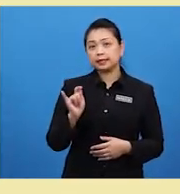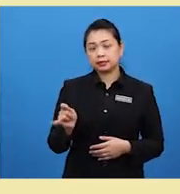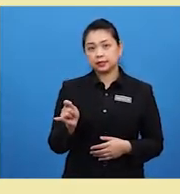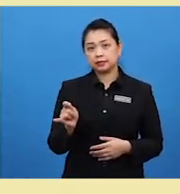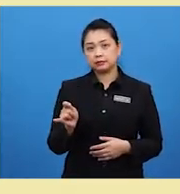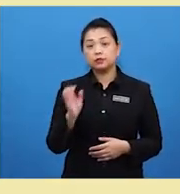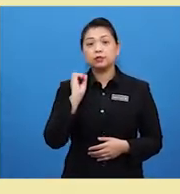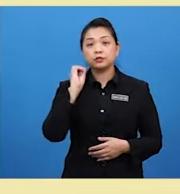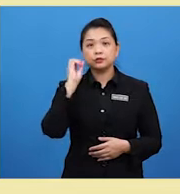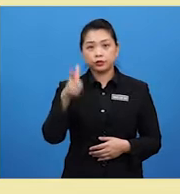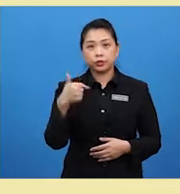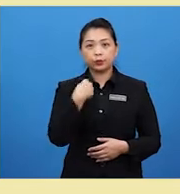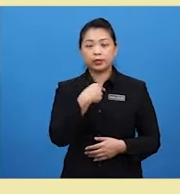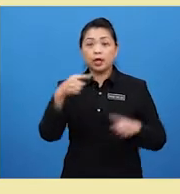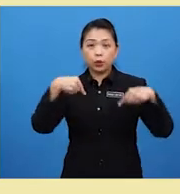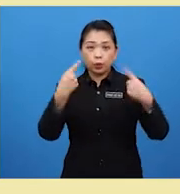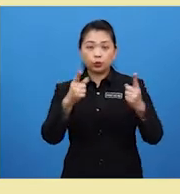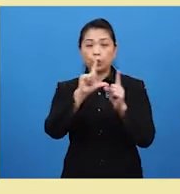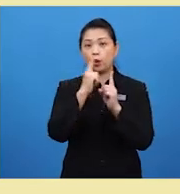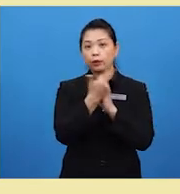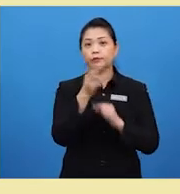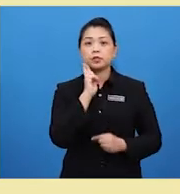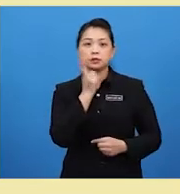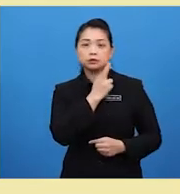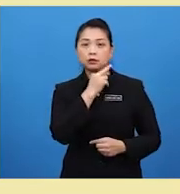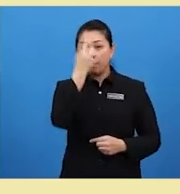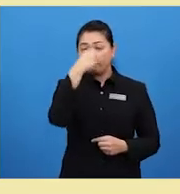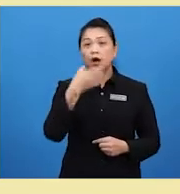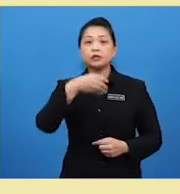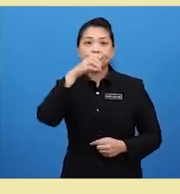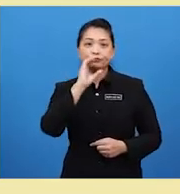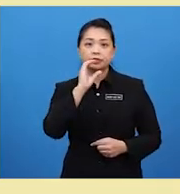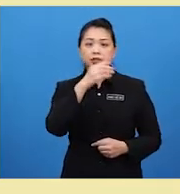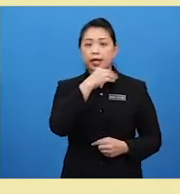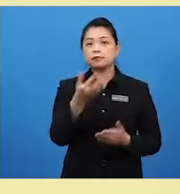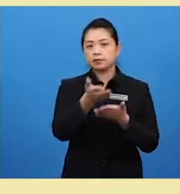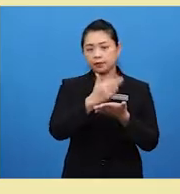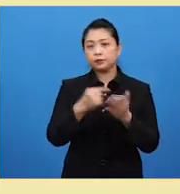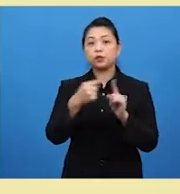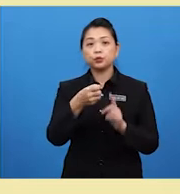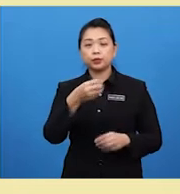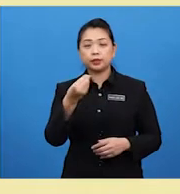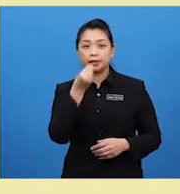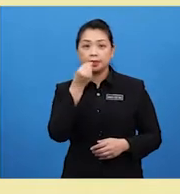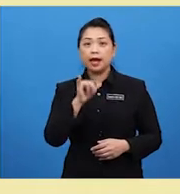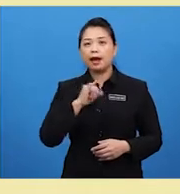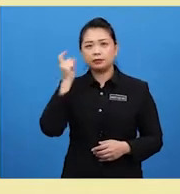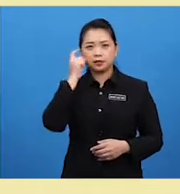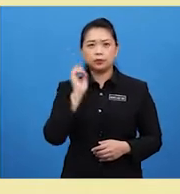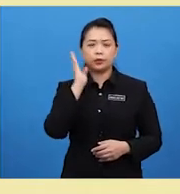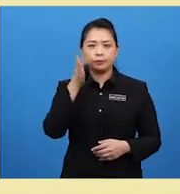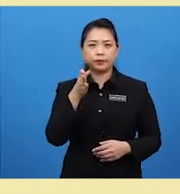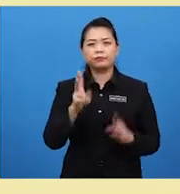Shall we go to a local restaurant for a drink and something to eat? I think